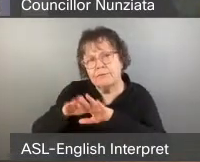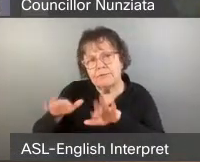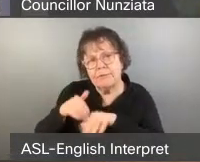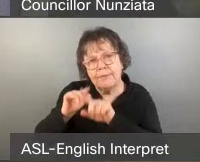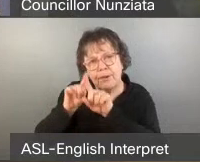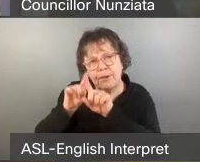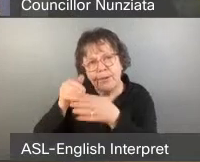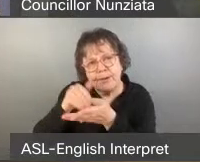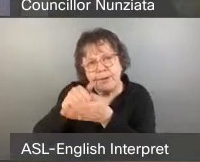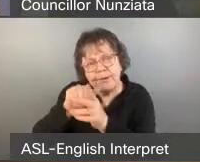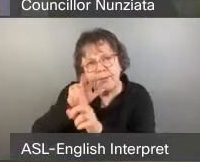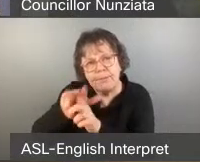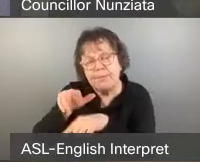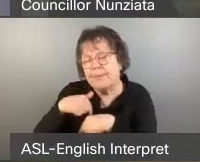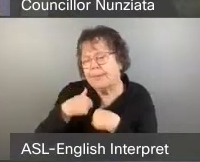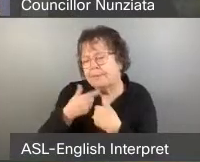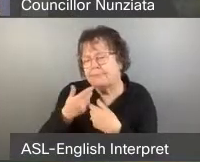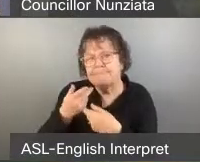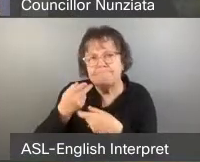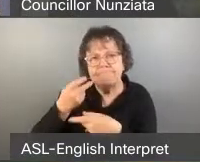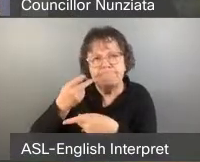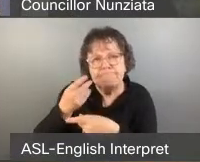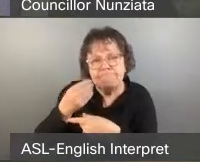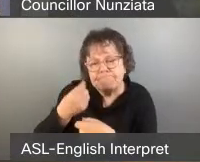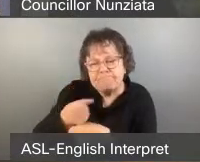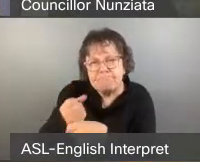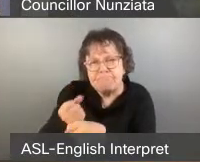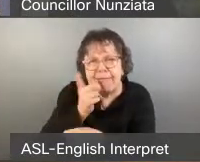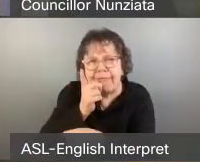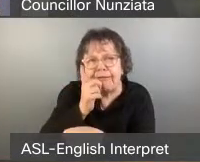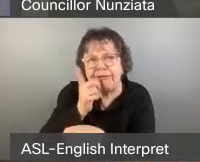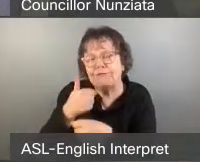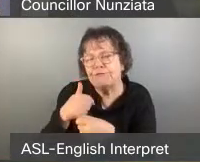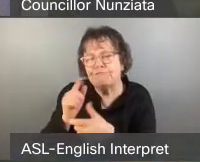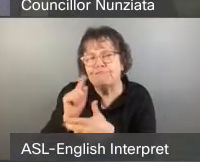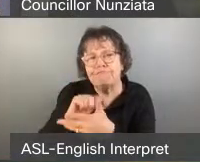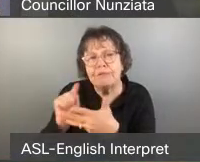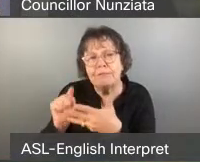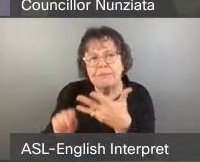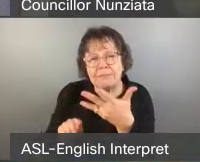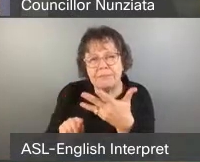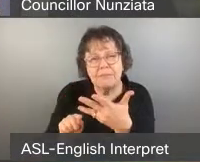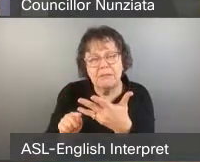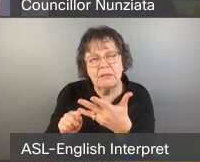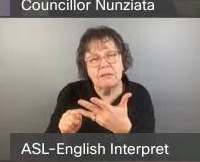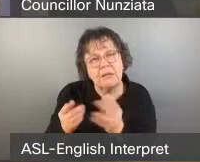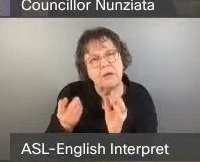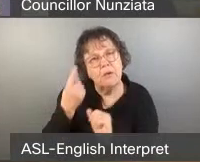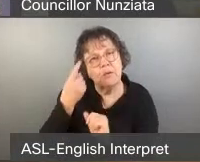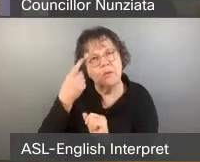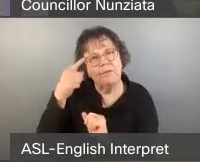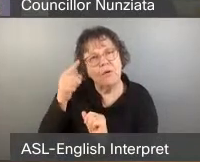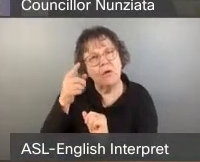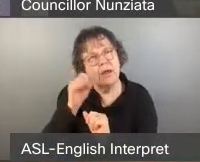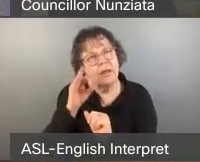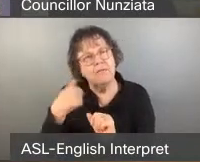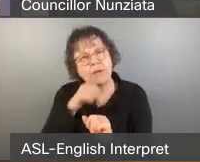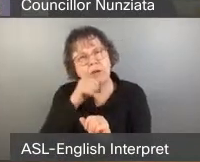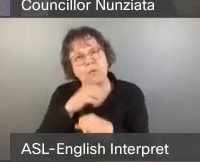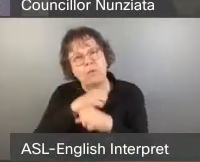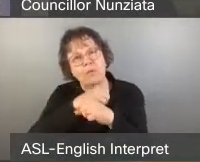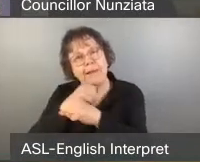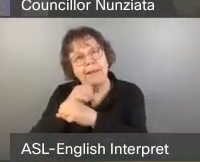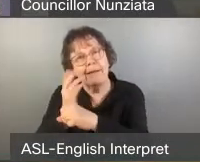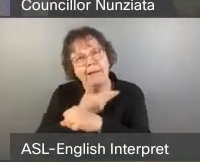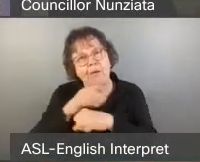appointments, and they get registered for swimming lessons. But those actions matter little if we don't also protect the biosphere on which we all rely.